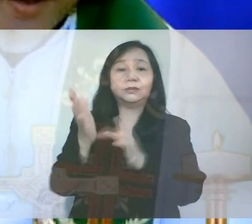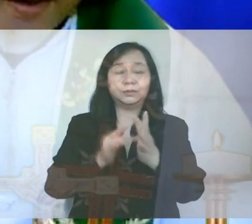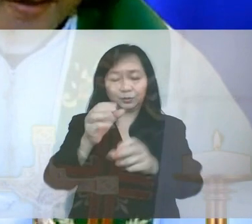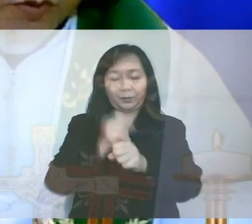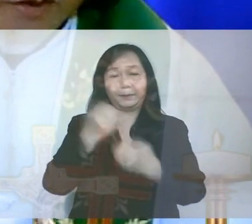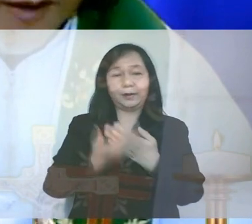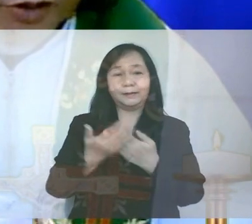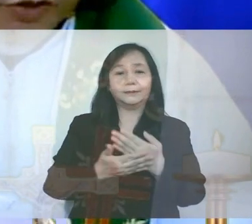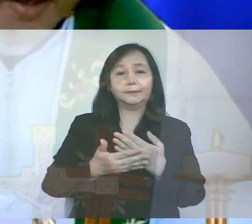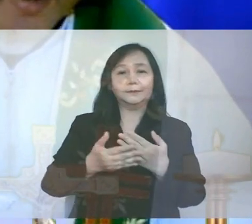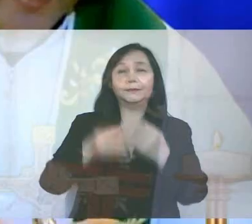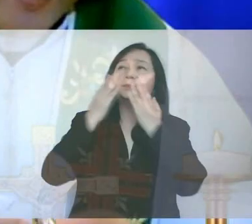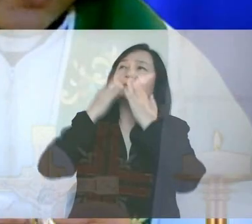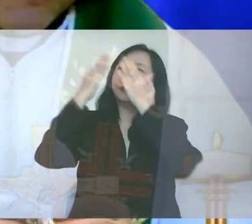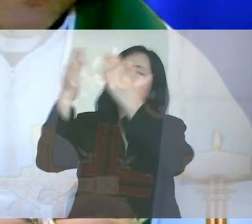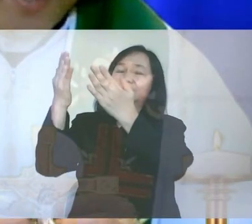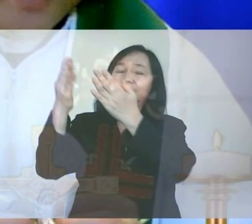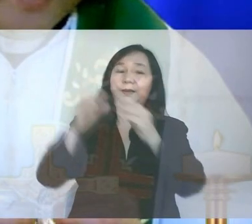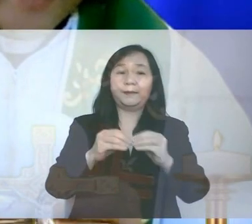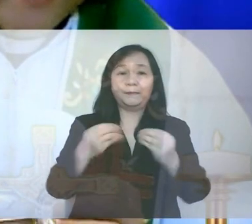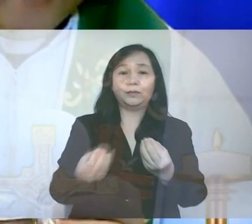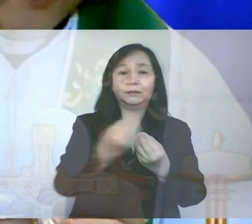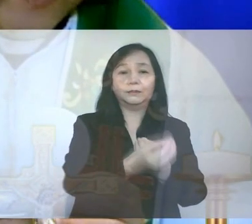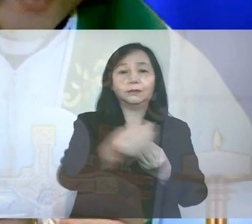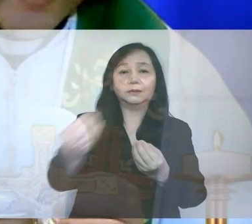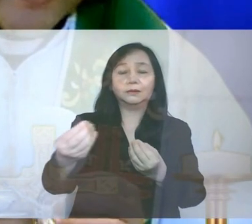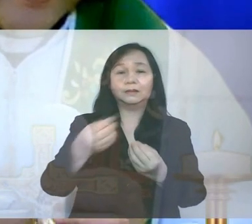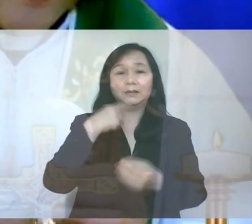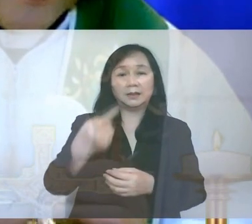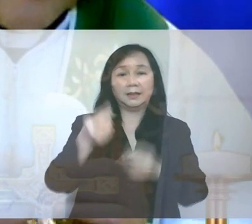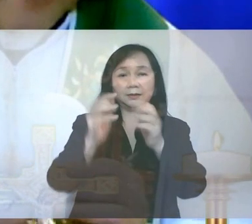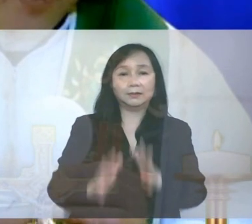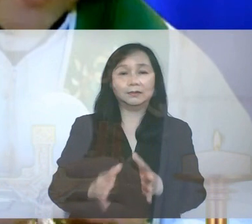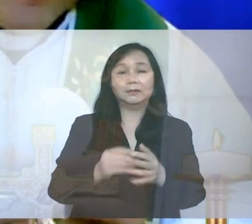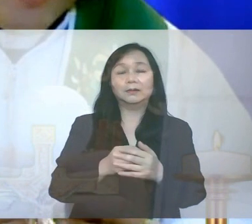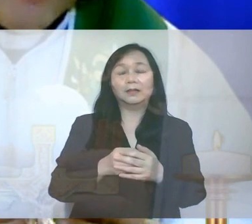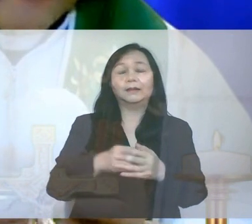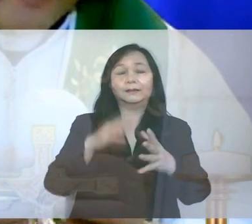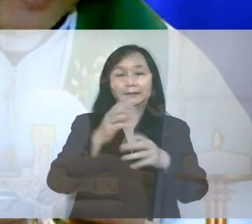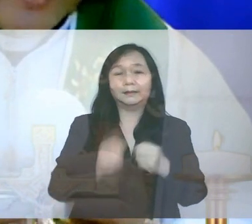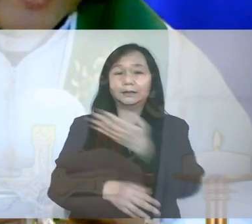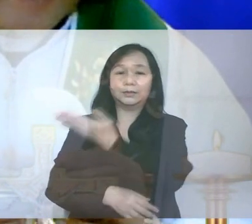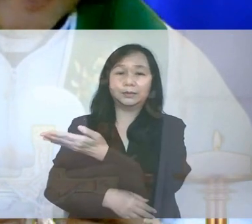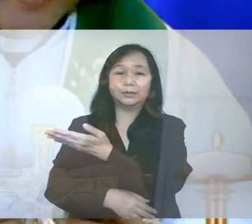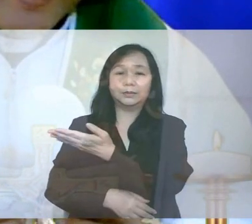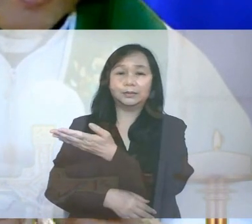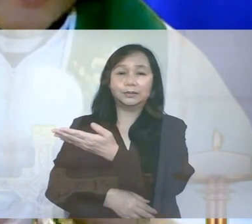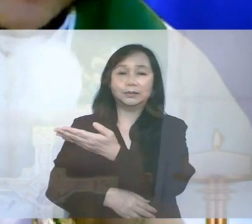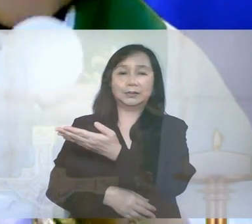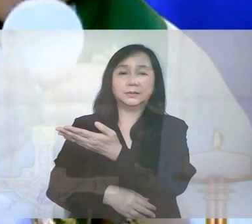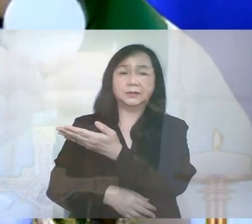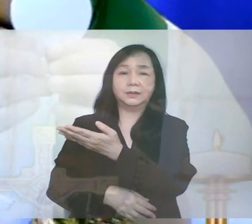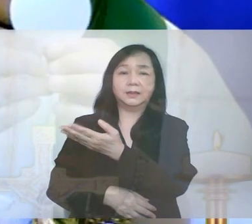entered willingly into His passion, He took bread and gave you thanks, broke it, and gave it to His disciples,